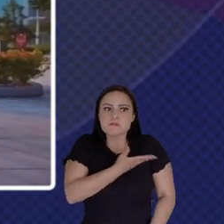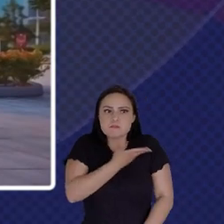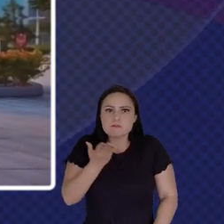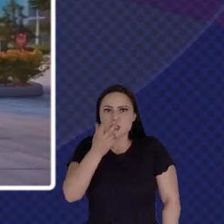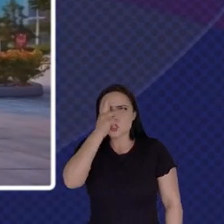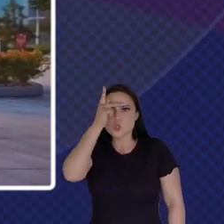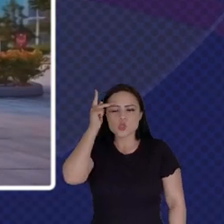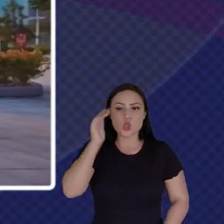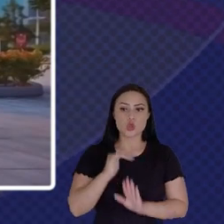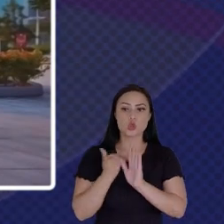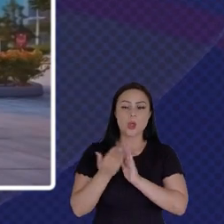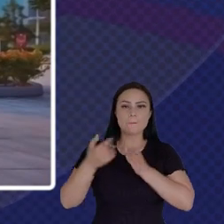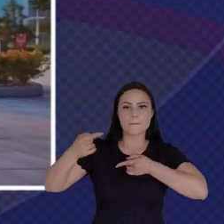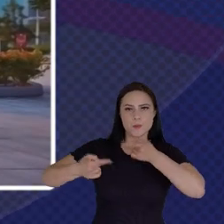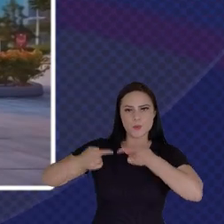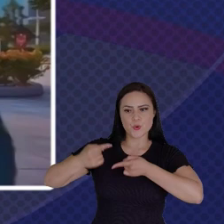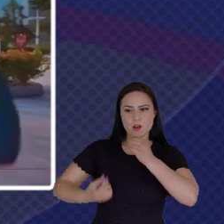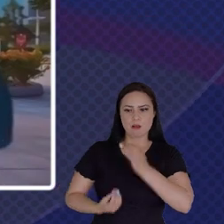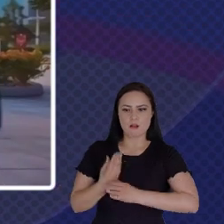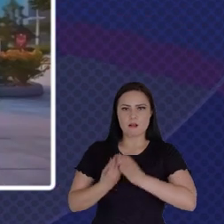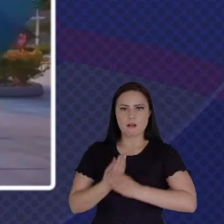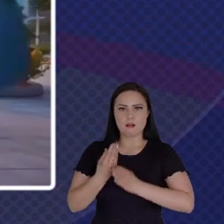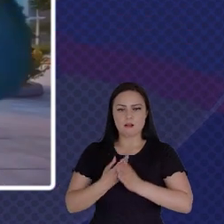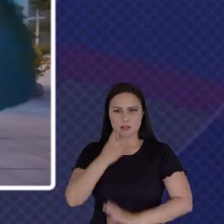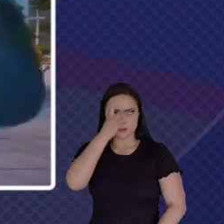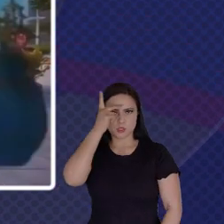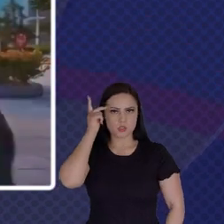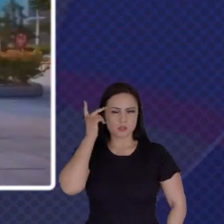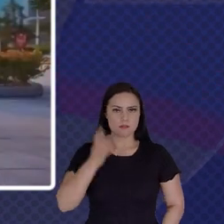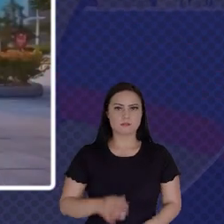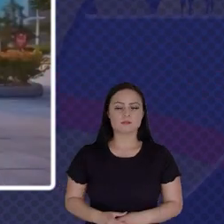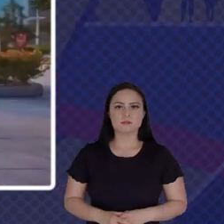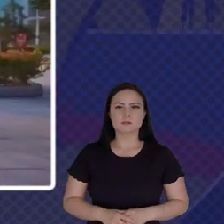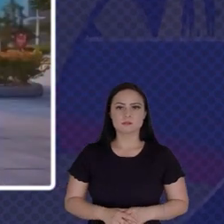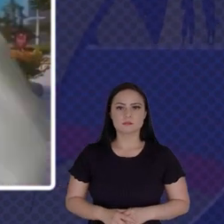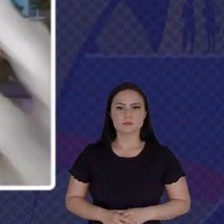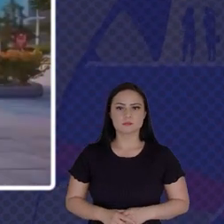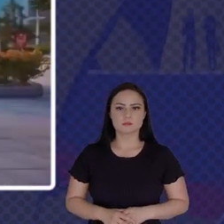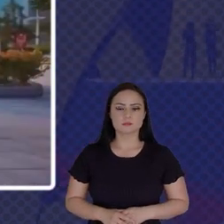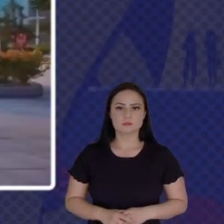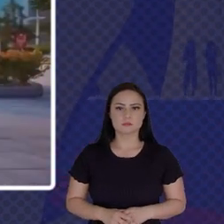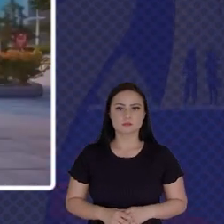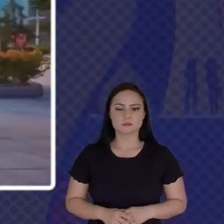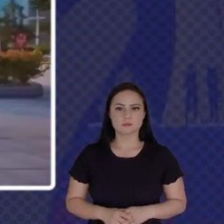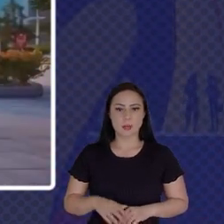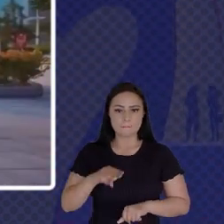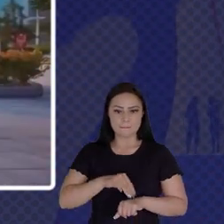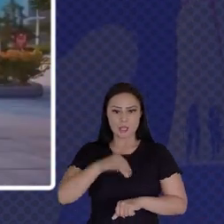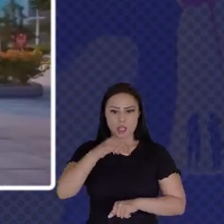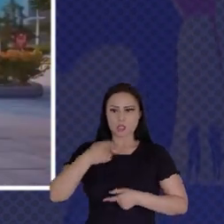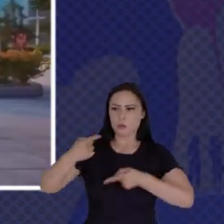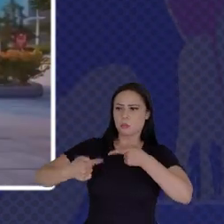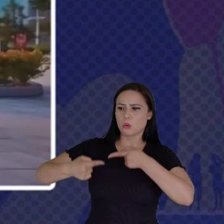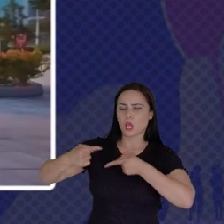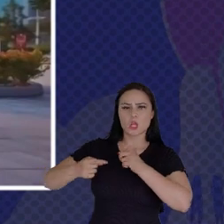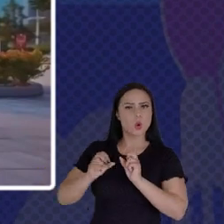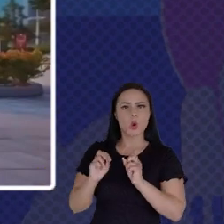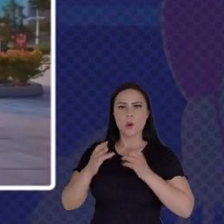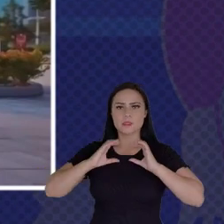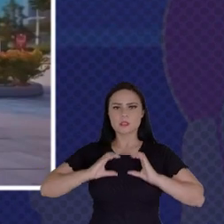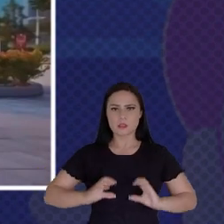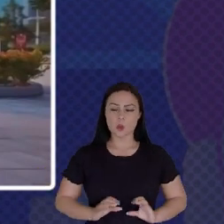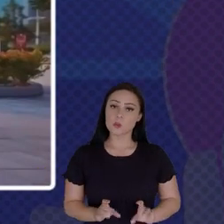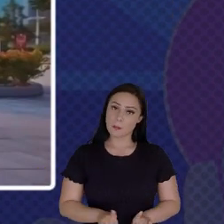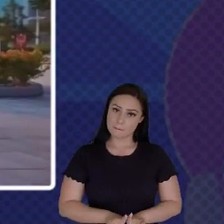Of Experiences For Our Political Masters For Citizens For Citizens Creating Experiences